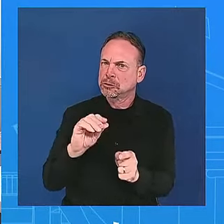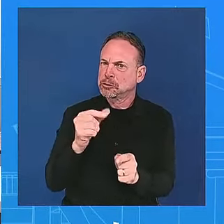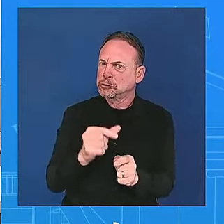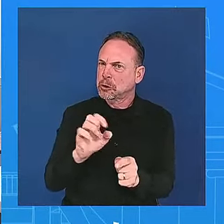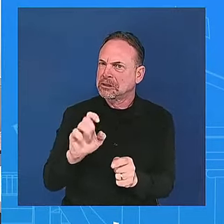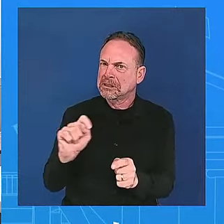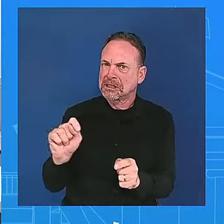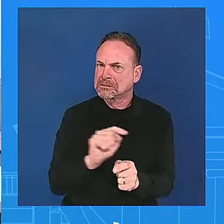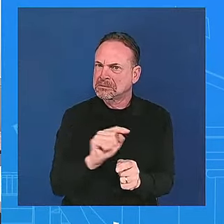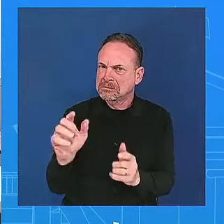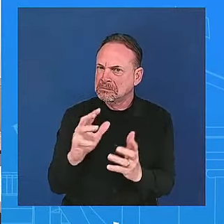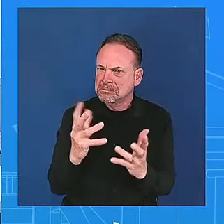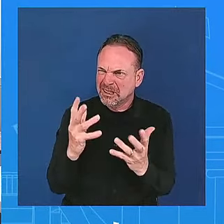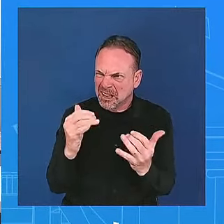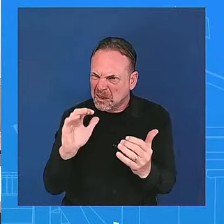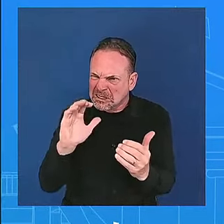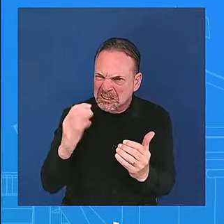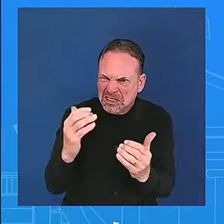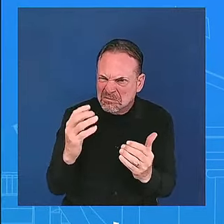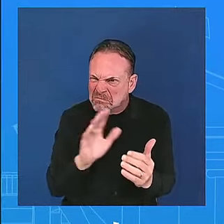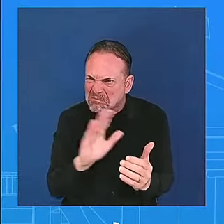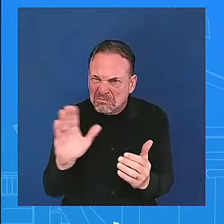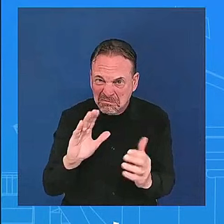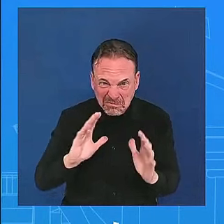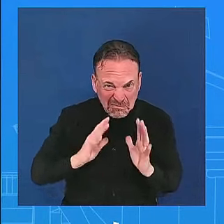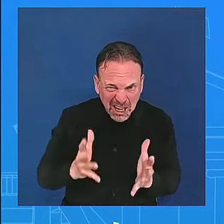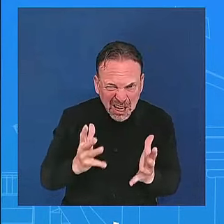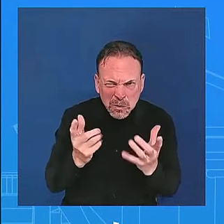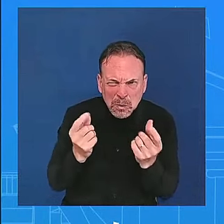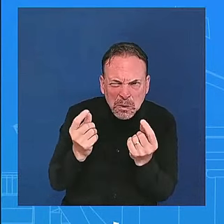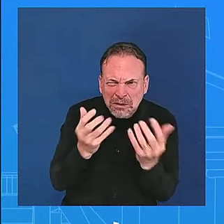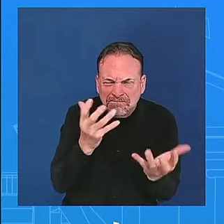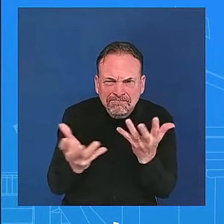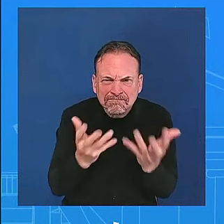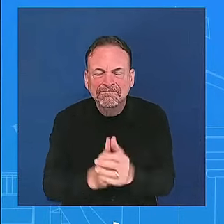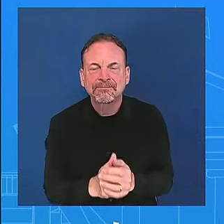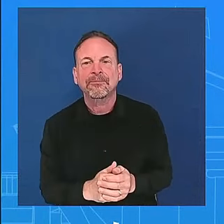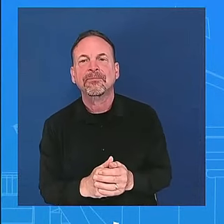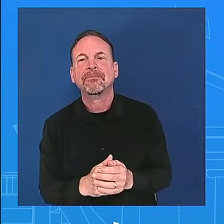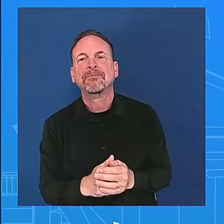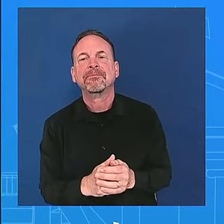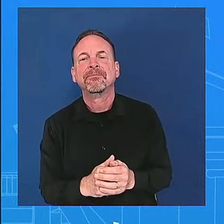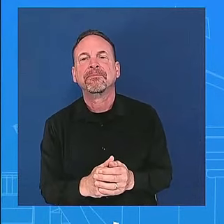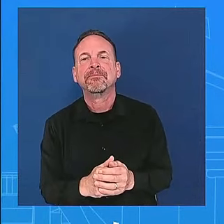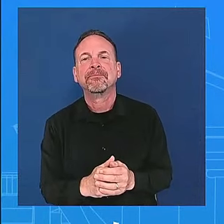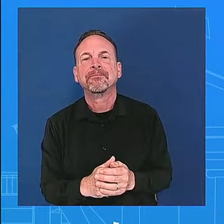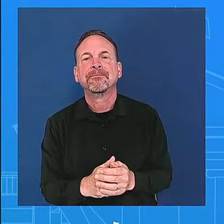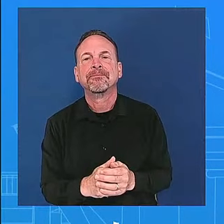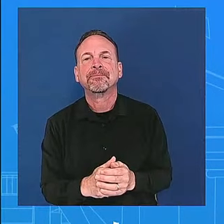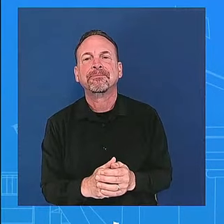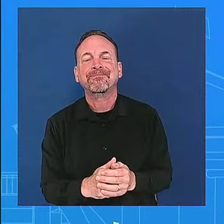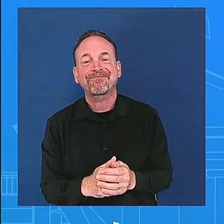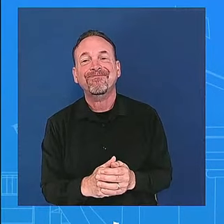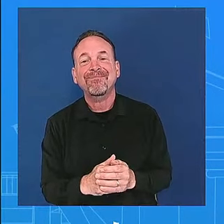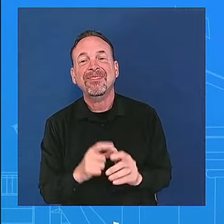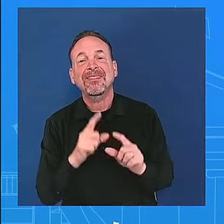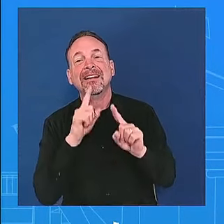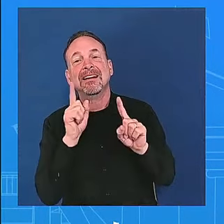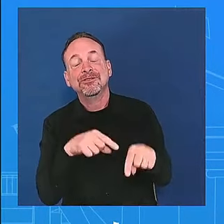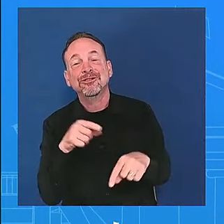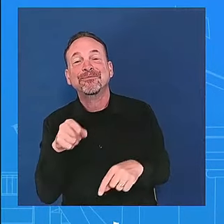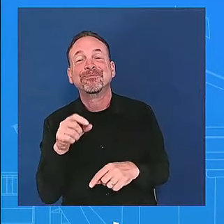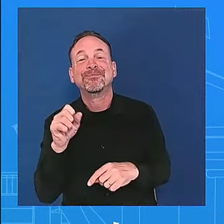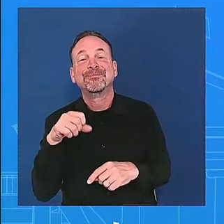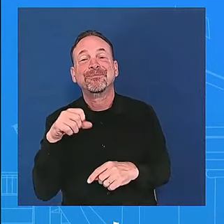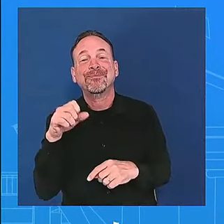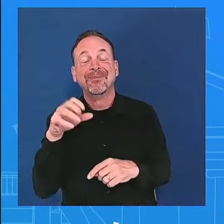president to withdraw before i mean you kind of answer that question yourself president doggett was there on the tarmac reading the president i'm not going to go